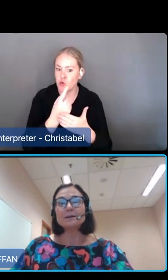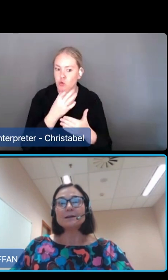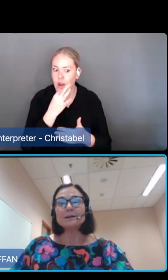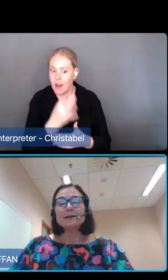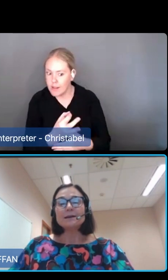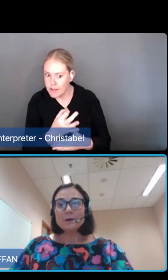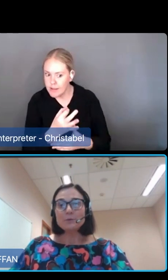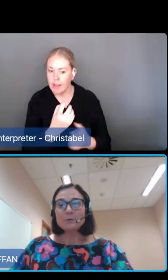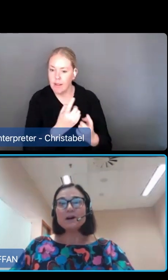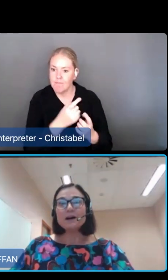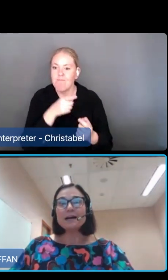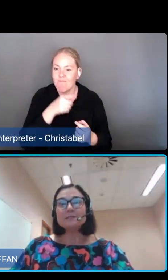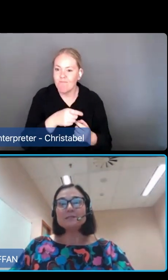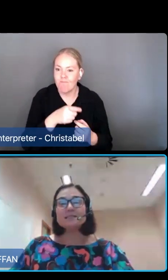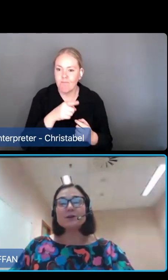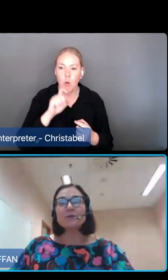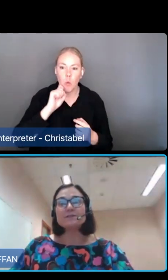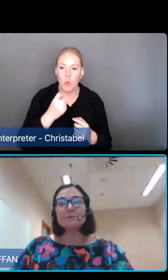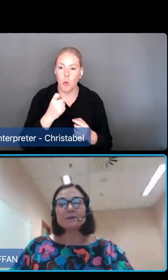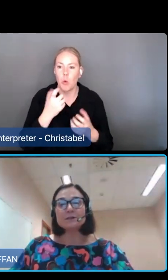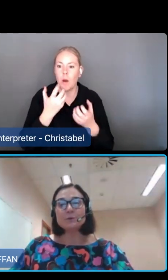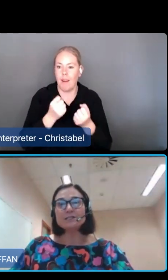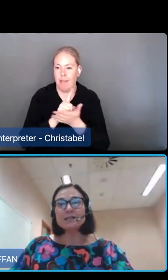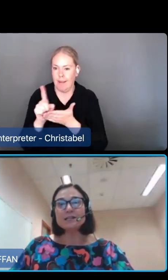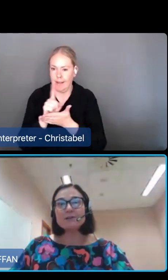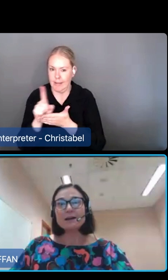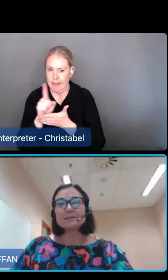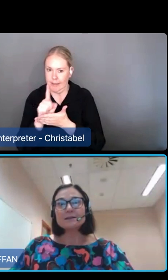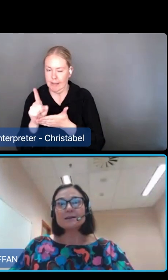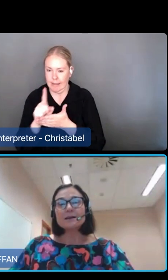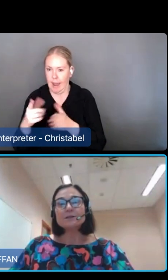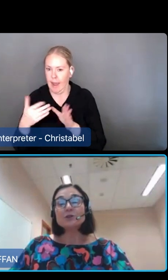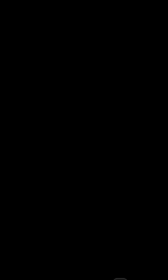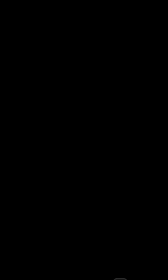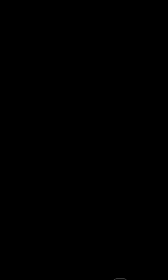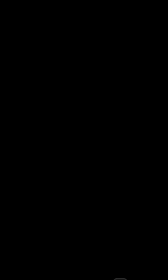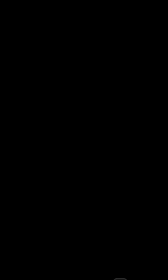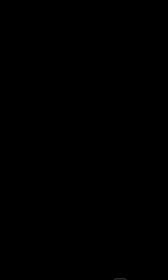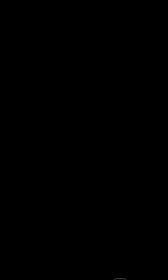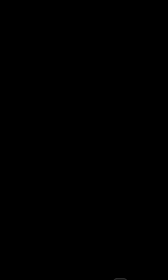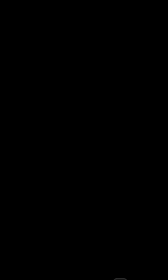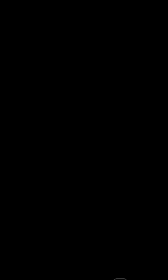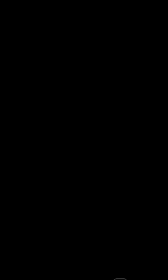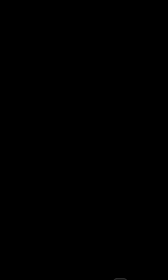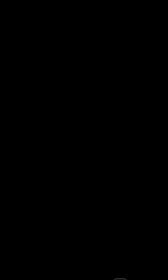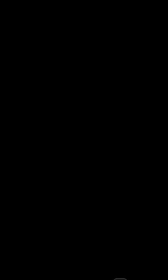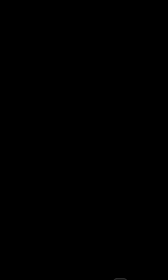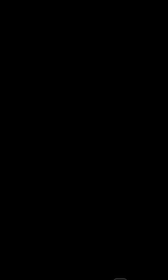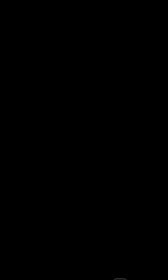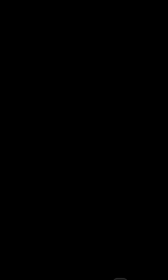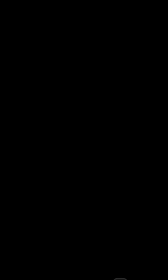This webinar will provide updates on the development of the new Aged Care Act, the new model for regulating aged care,